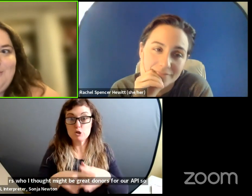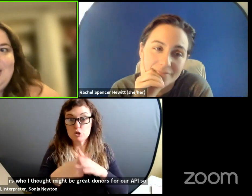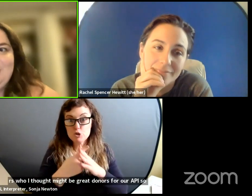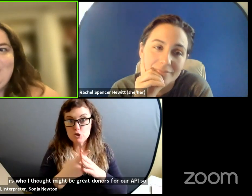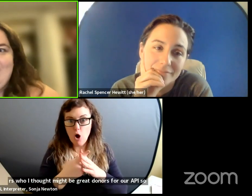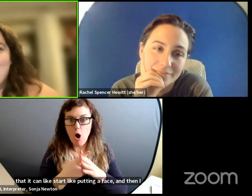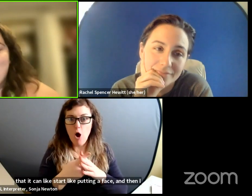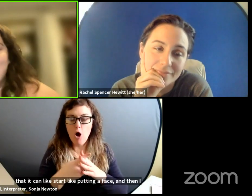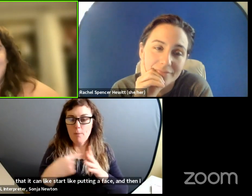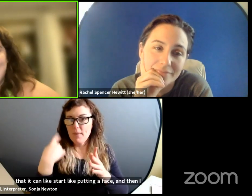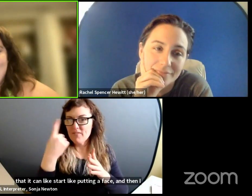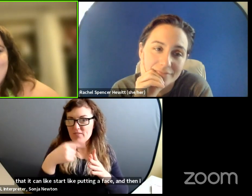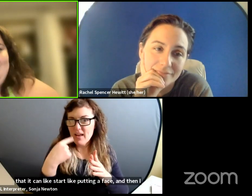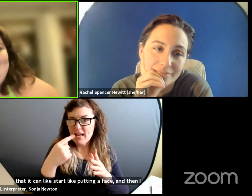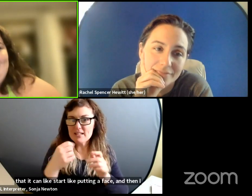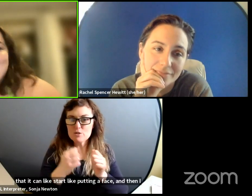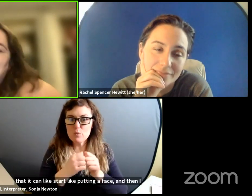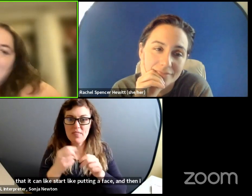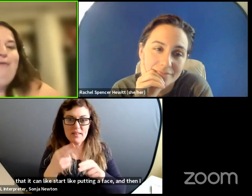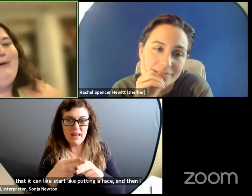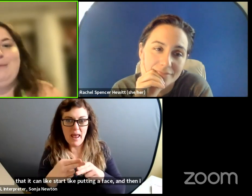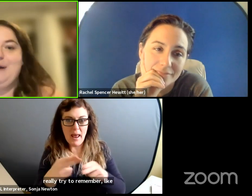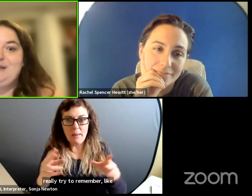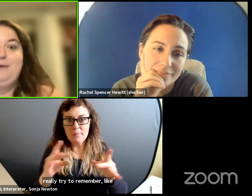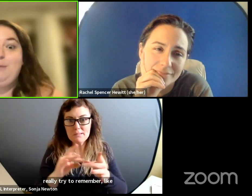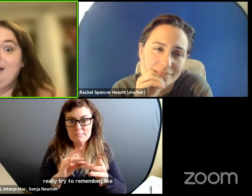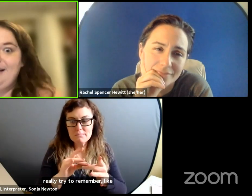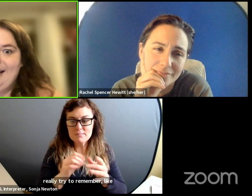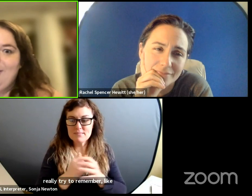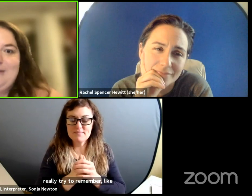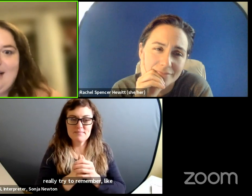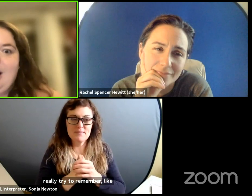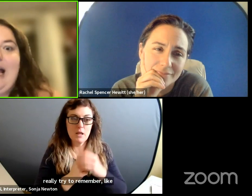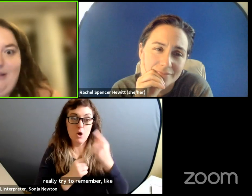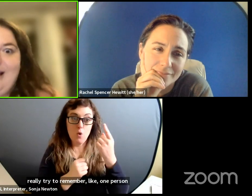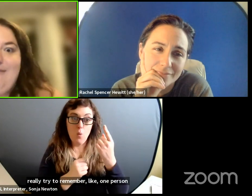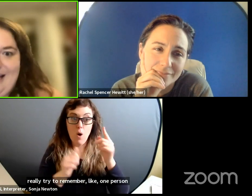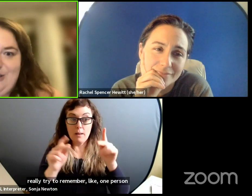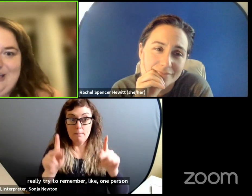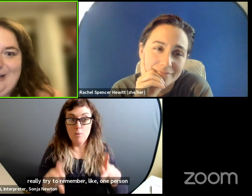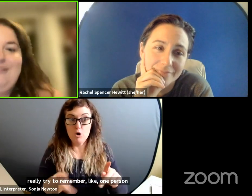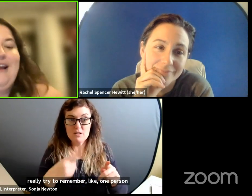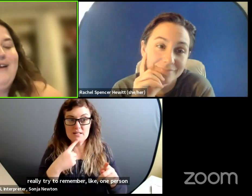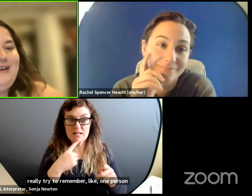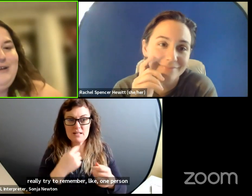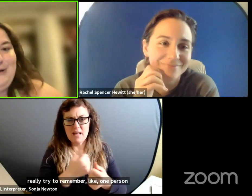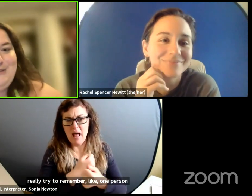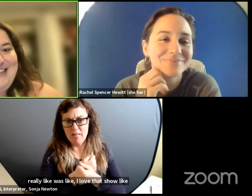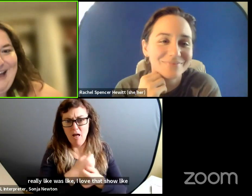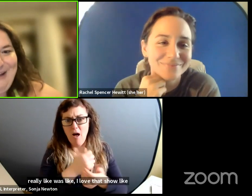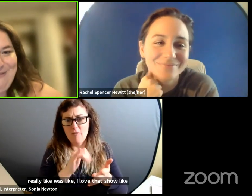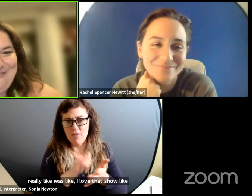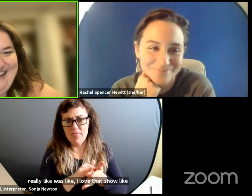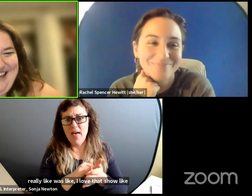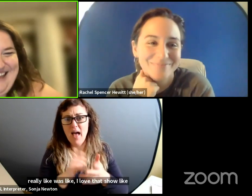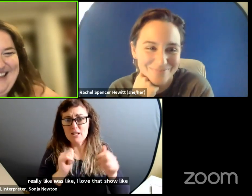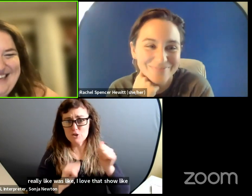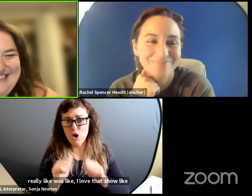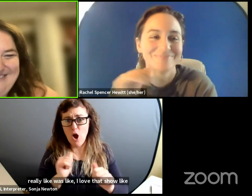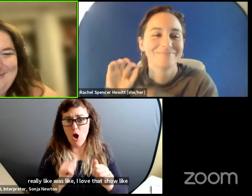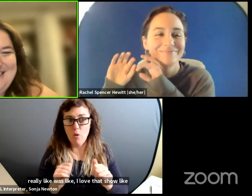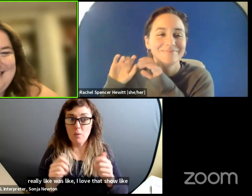I, I really try to remember like if one person really like was like, I loved that show, like note to self